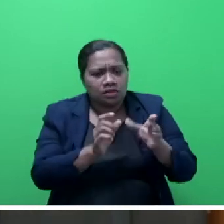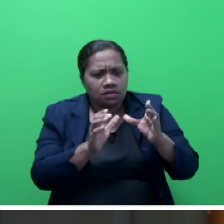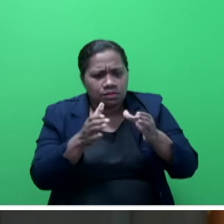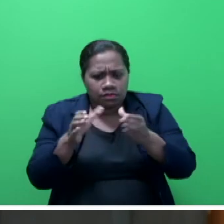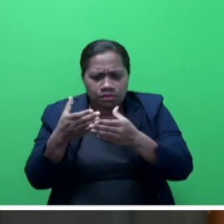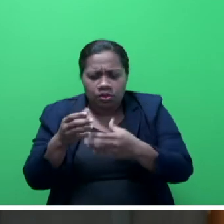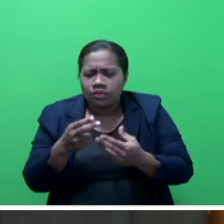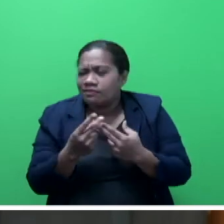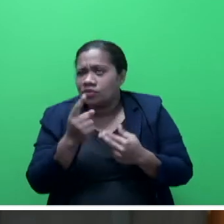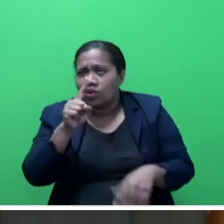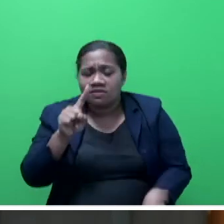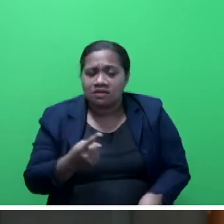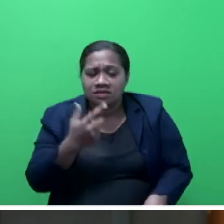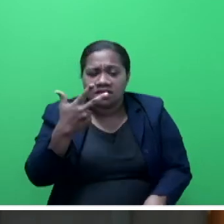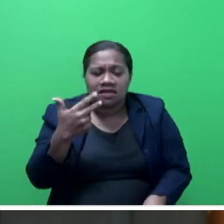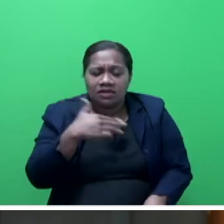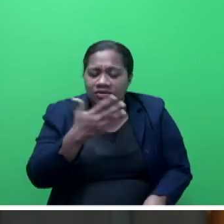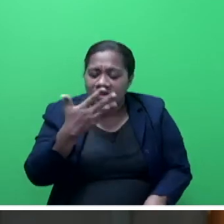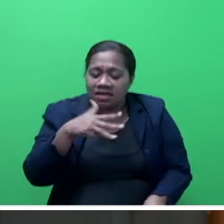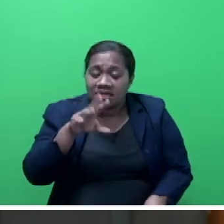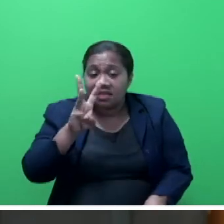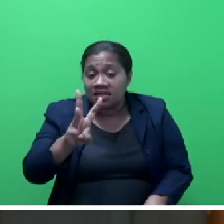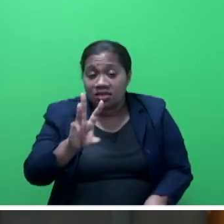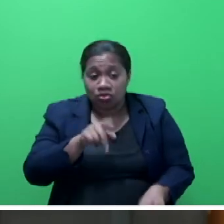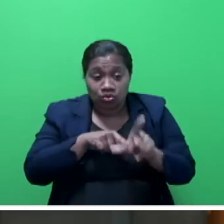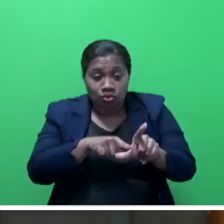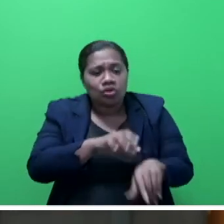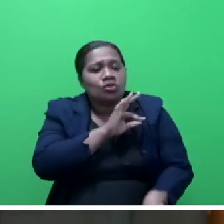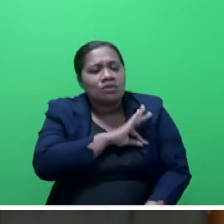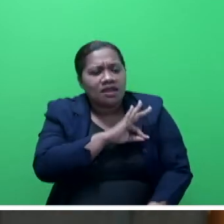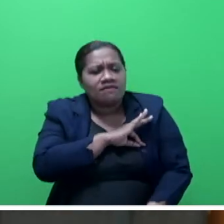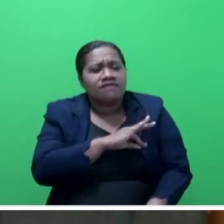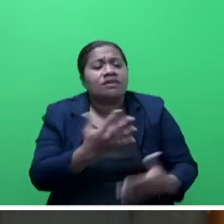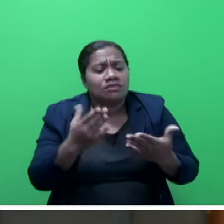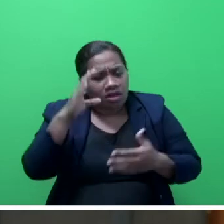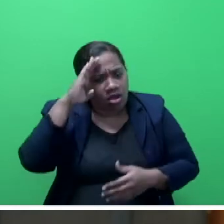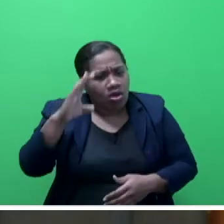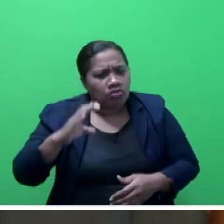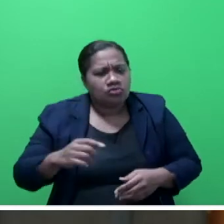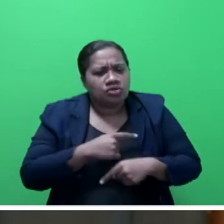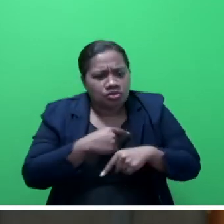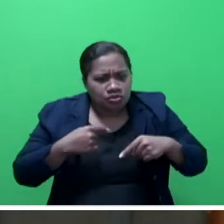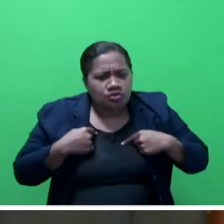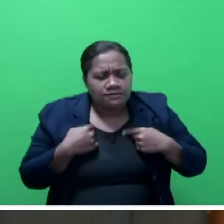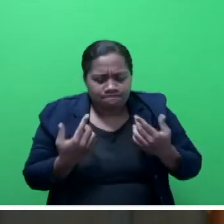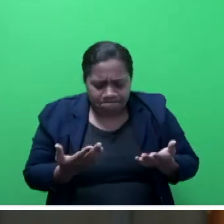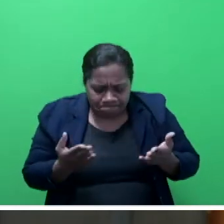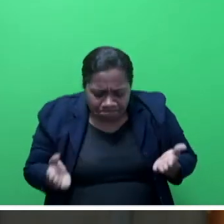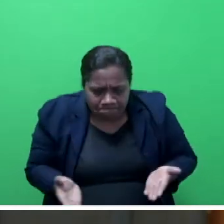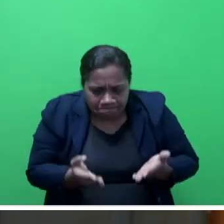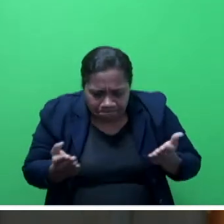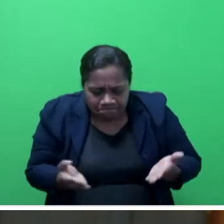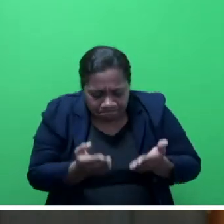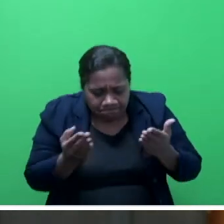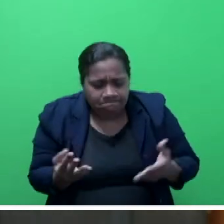,893 youths to benefit across the country. We anticipate an increase in youth participation, Mr